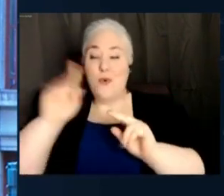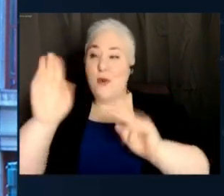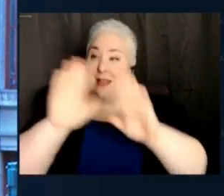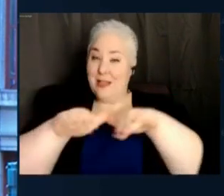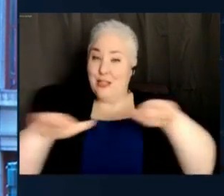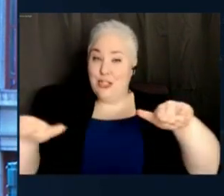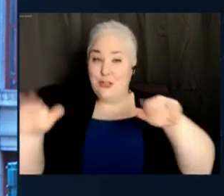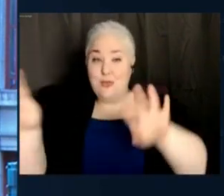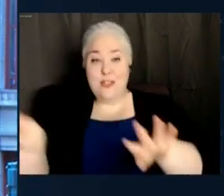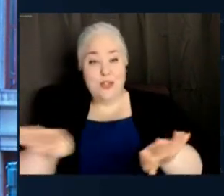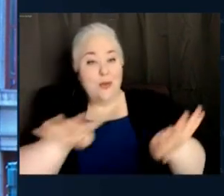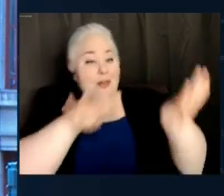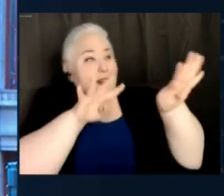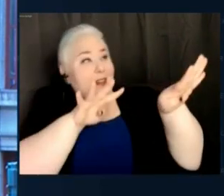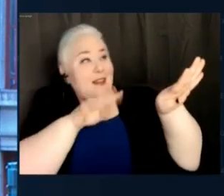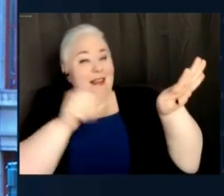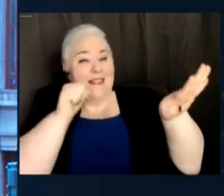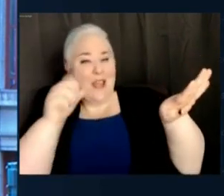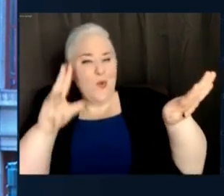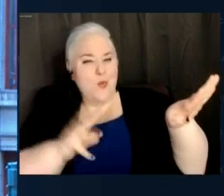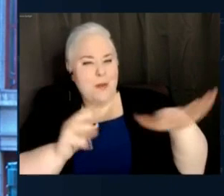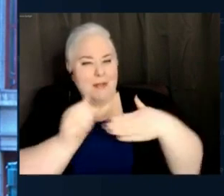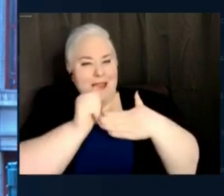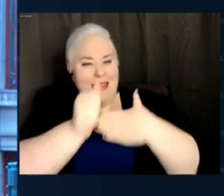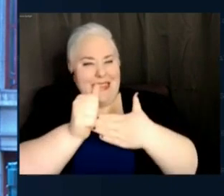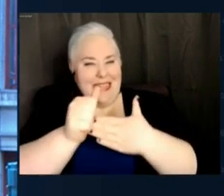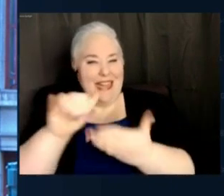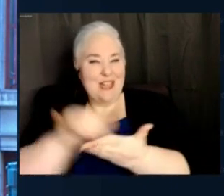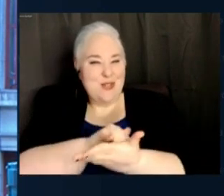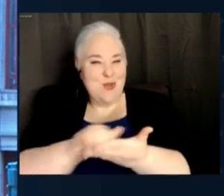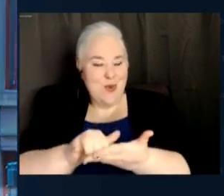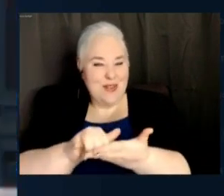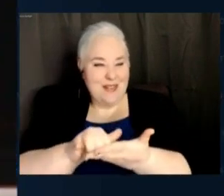up and see a woman leading New York into the future.